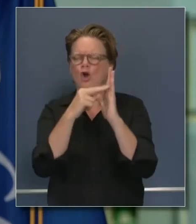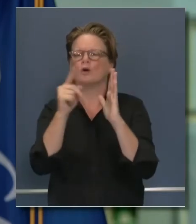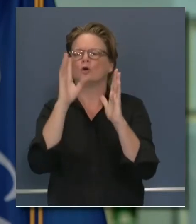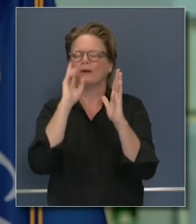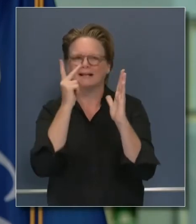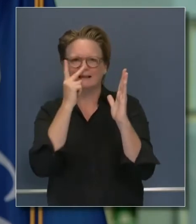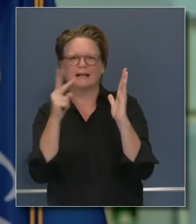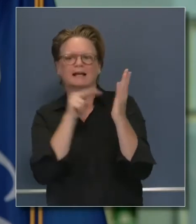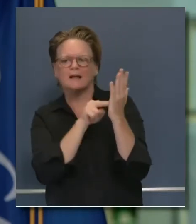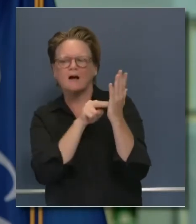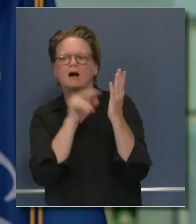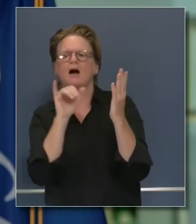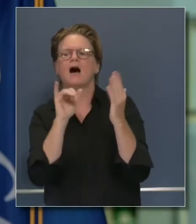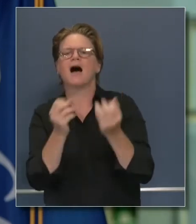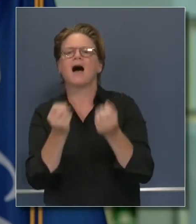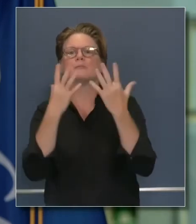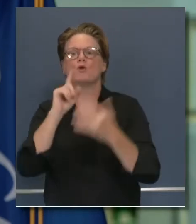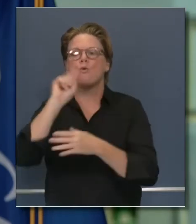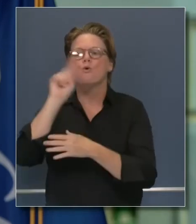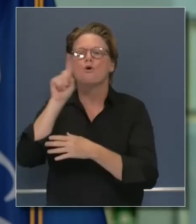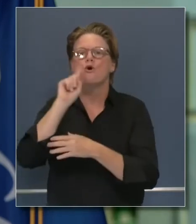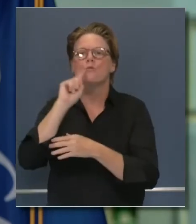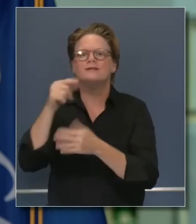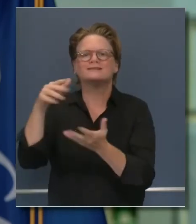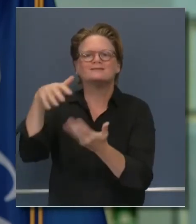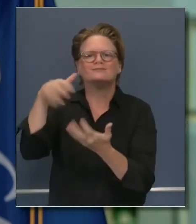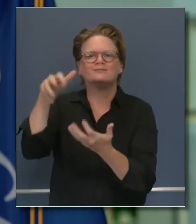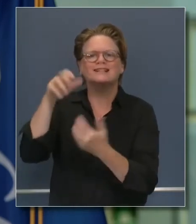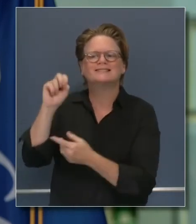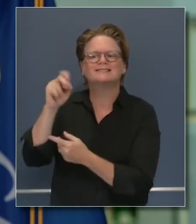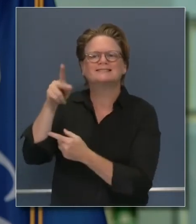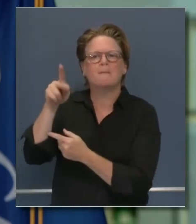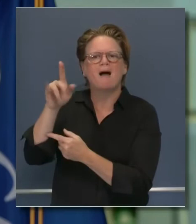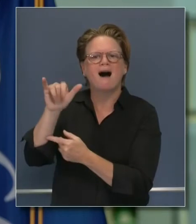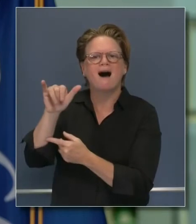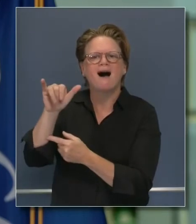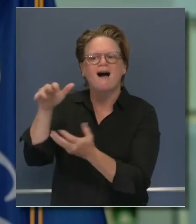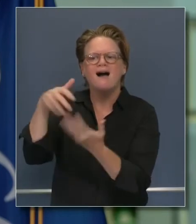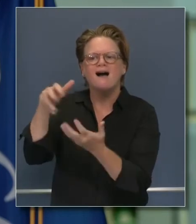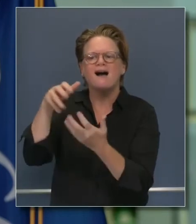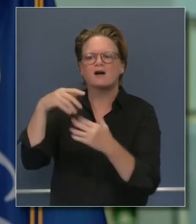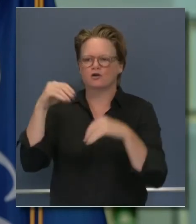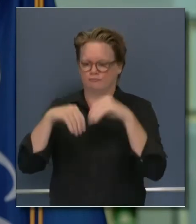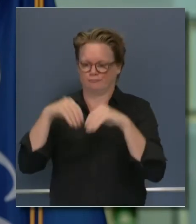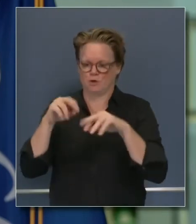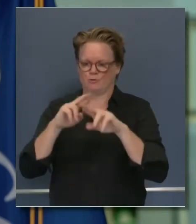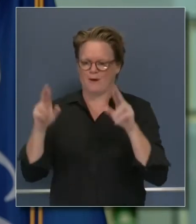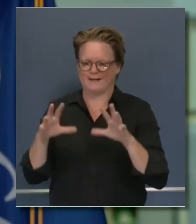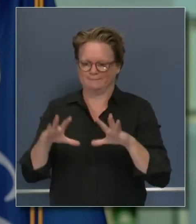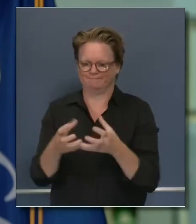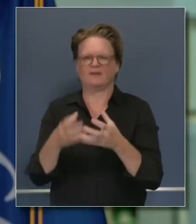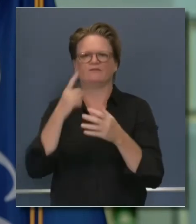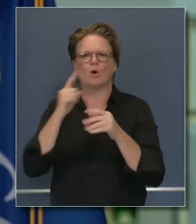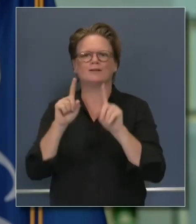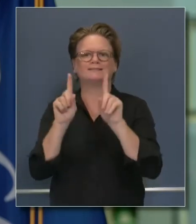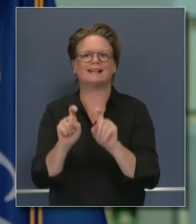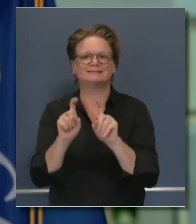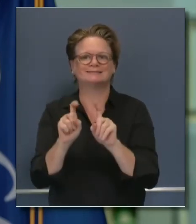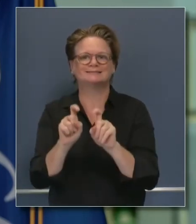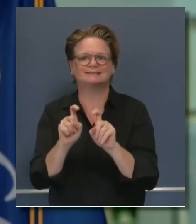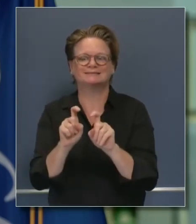swabs, and viral transport media. That will be on us to procure, and we have all the confidence, our capacity to do that